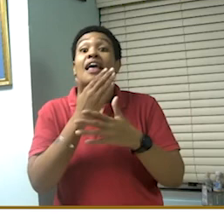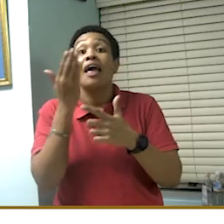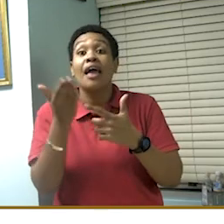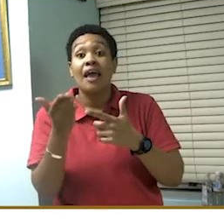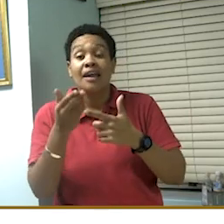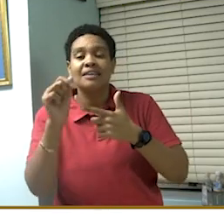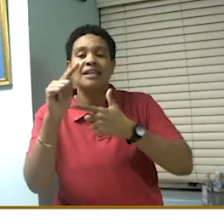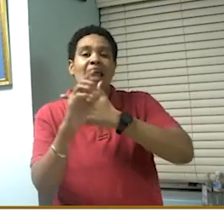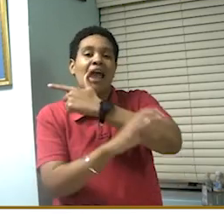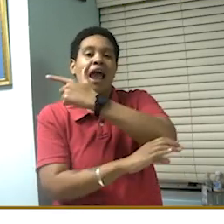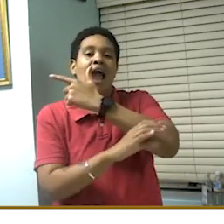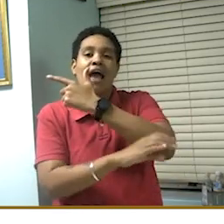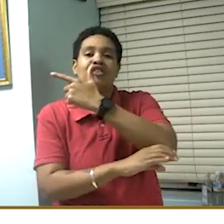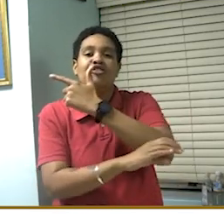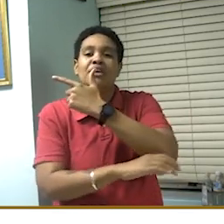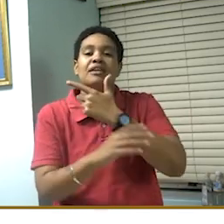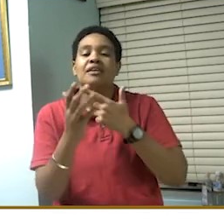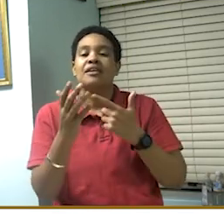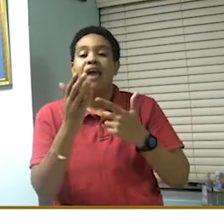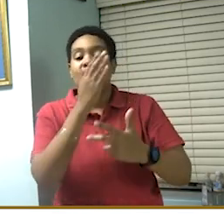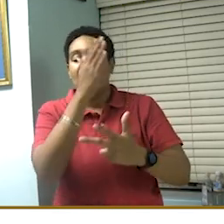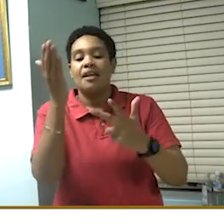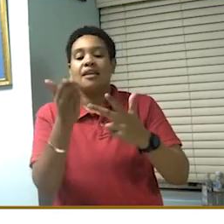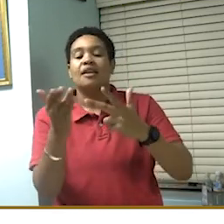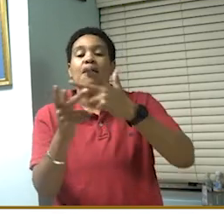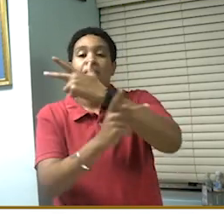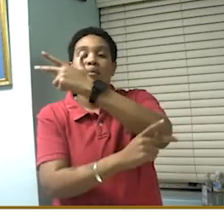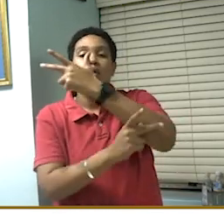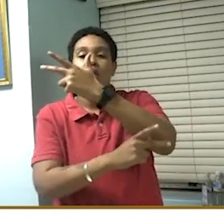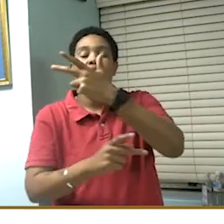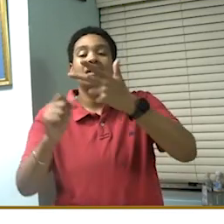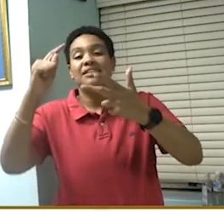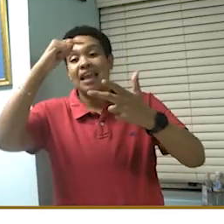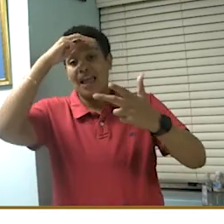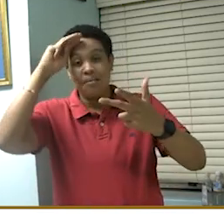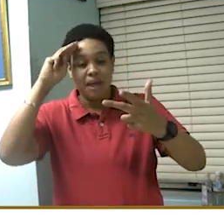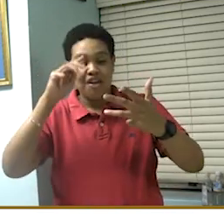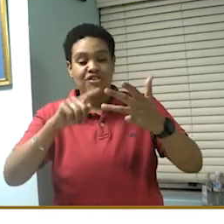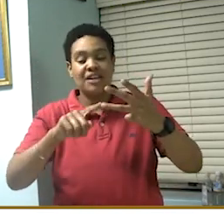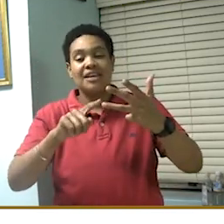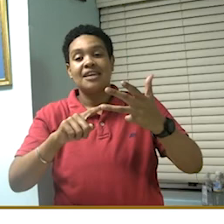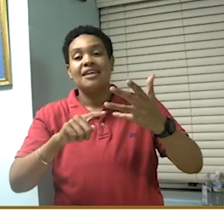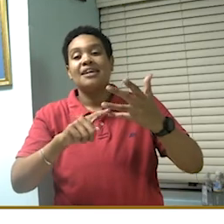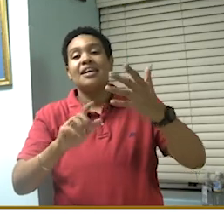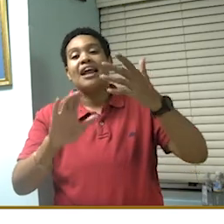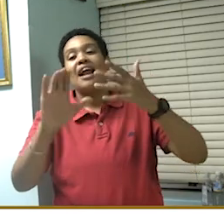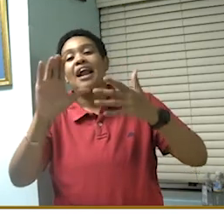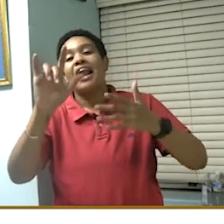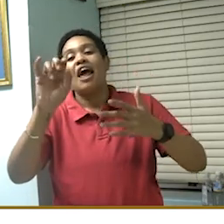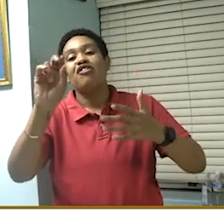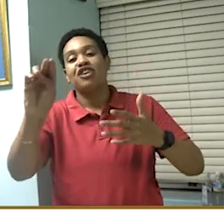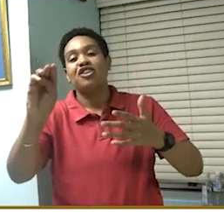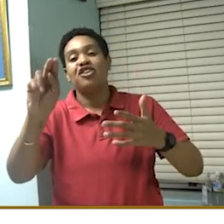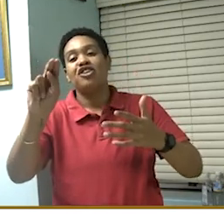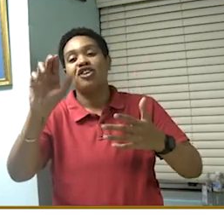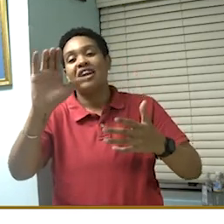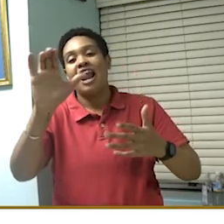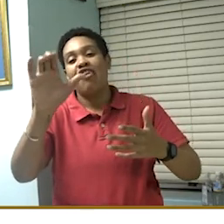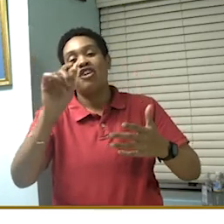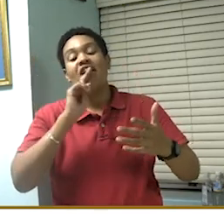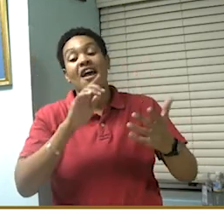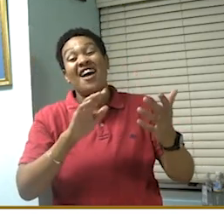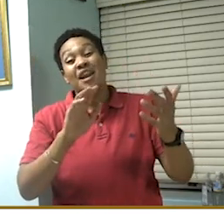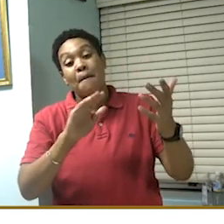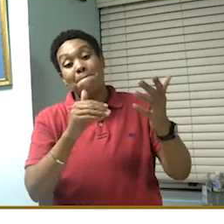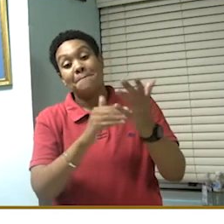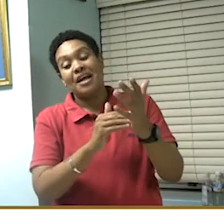St. Catherine and also Portland, St. Mary, Clarendon and the border of Manchester